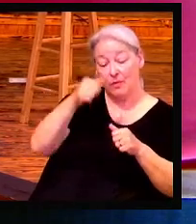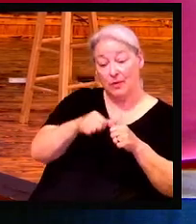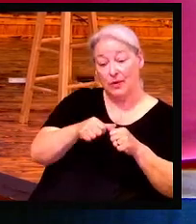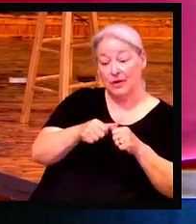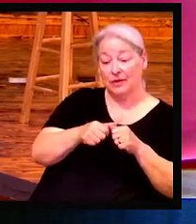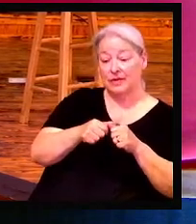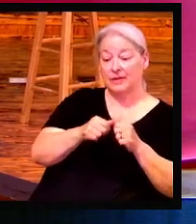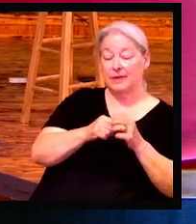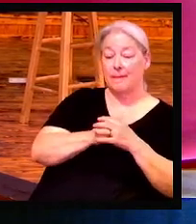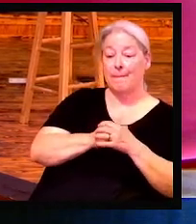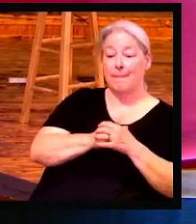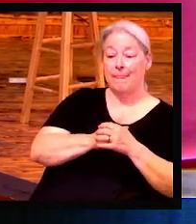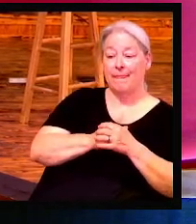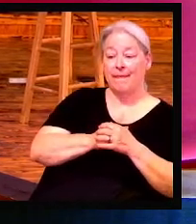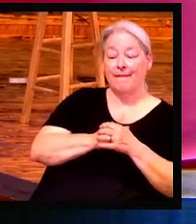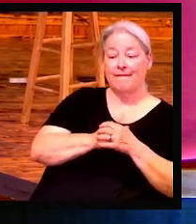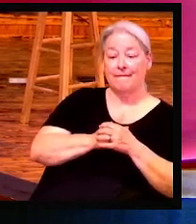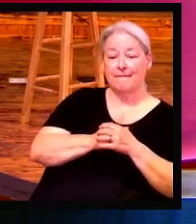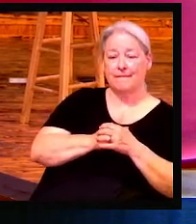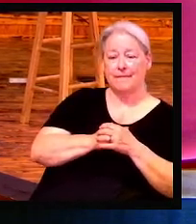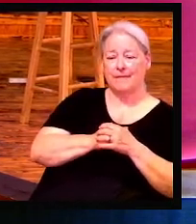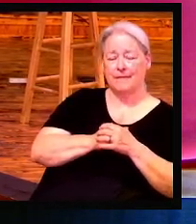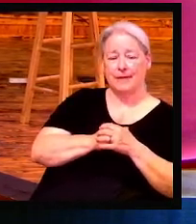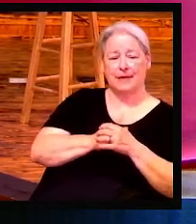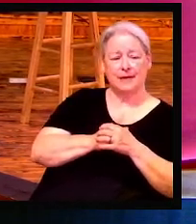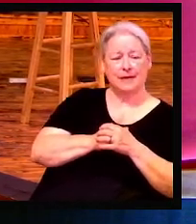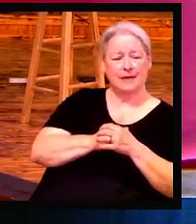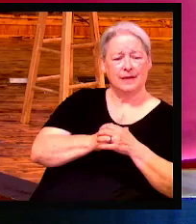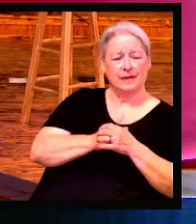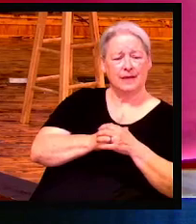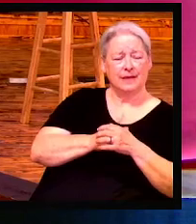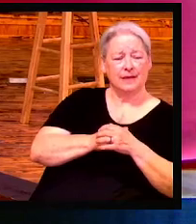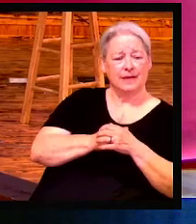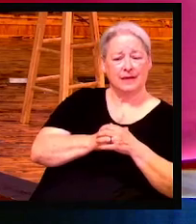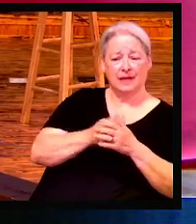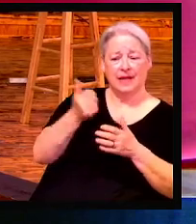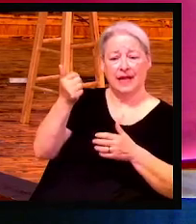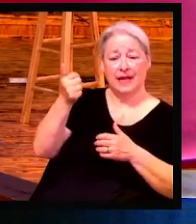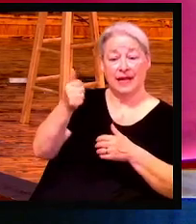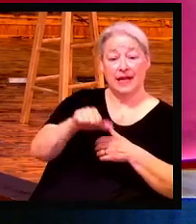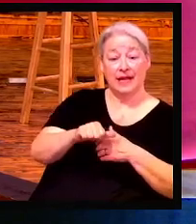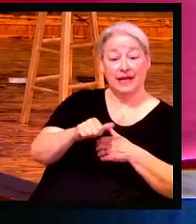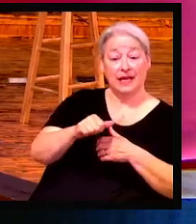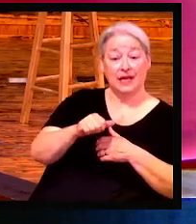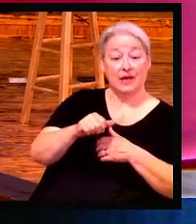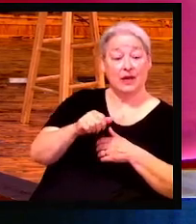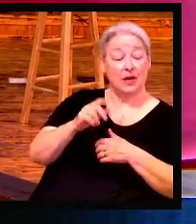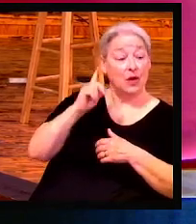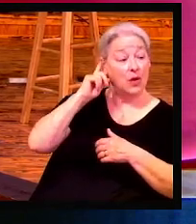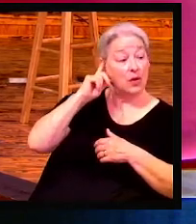have died while being a soldier. Is there any Gold Star families here today?